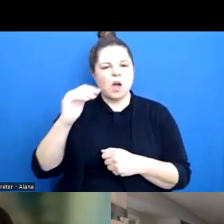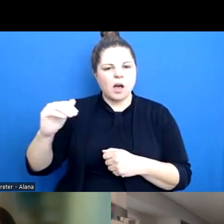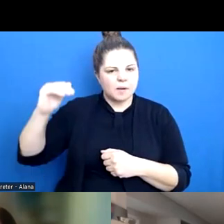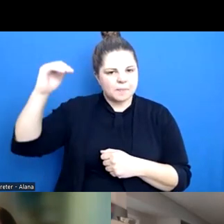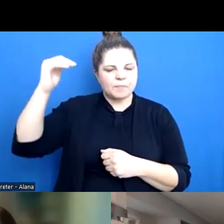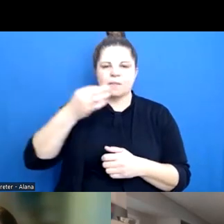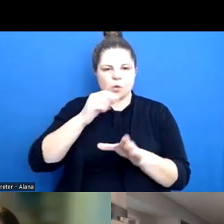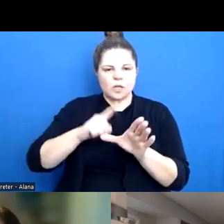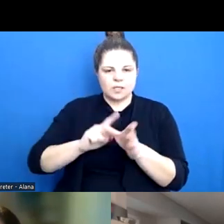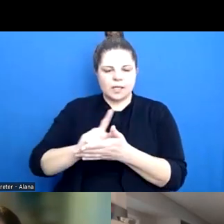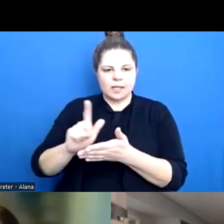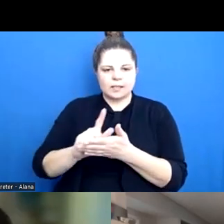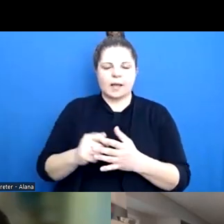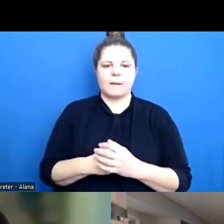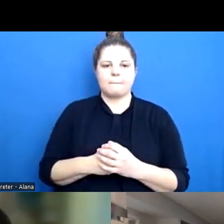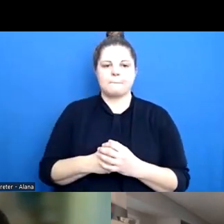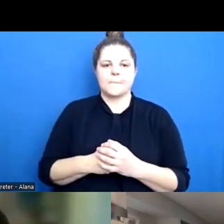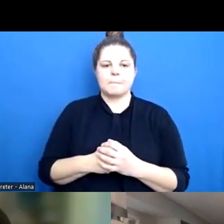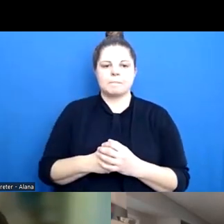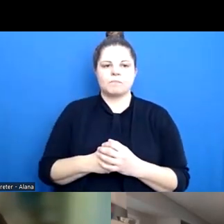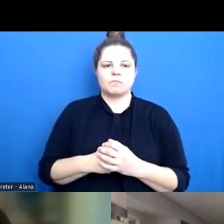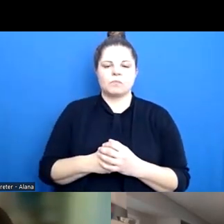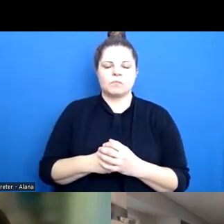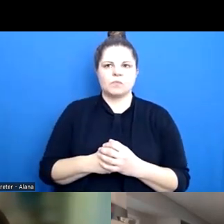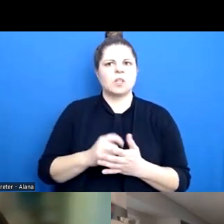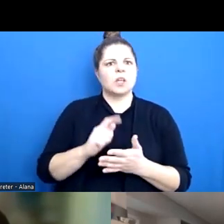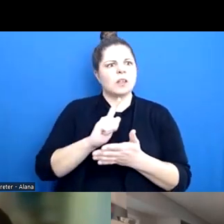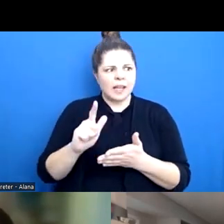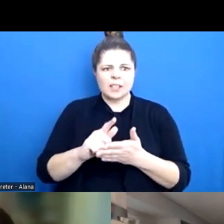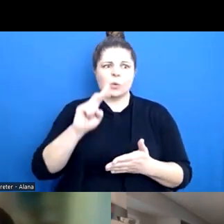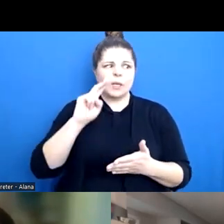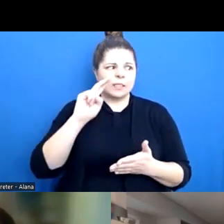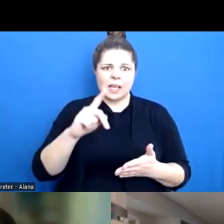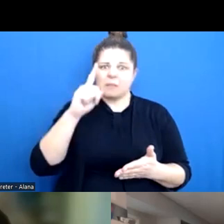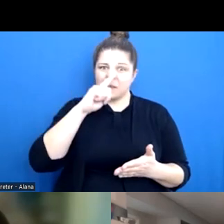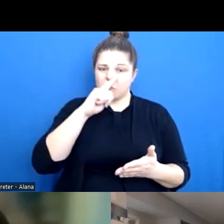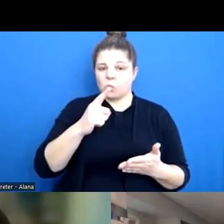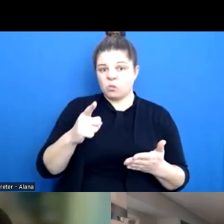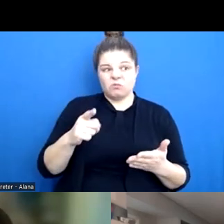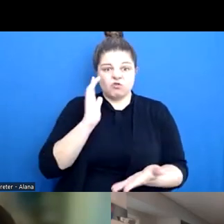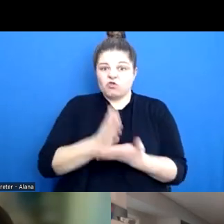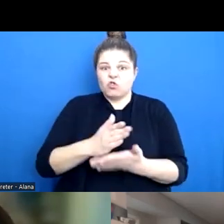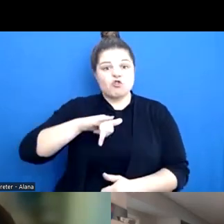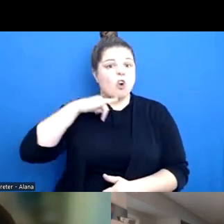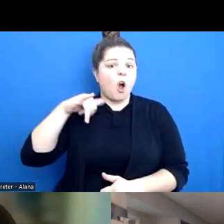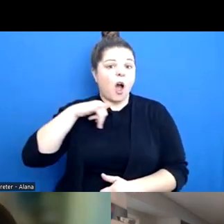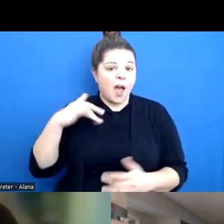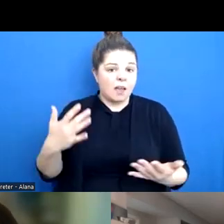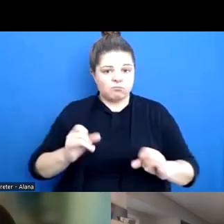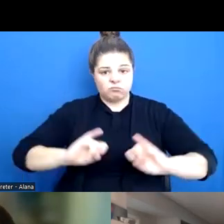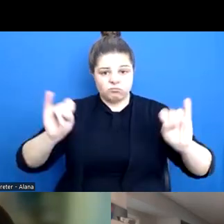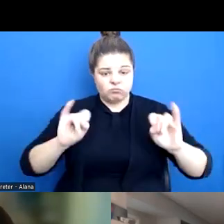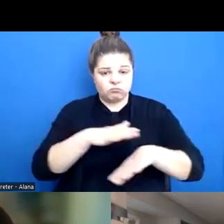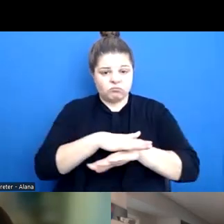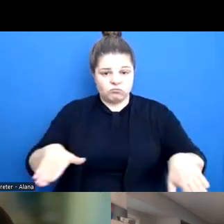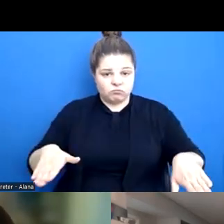well, leading up to even criminal kind of activity. But there's a whole lot of stuff we can do when they're much,